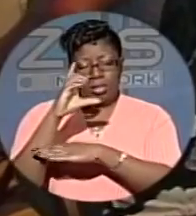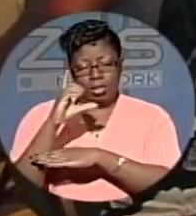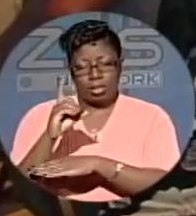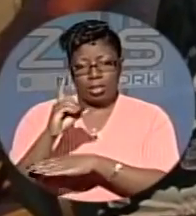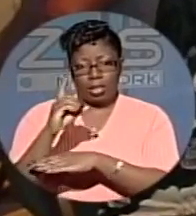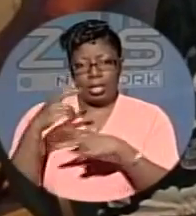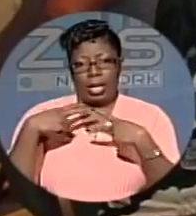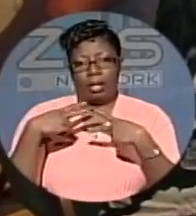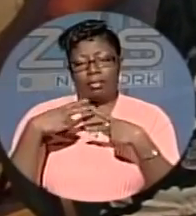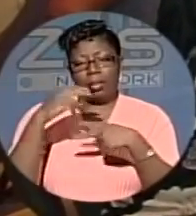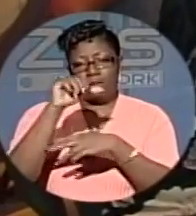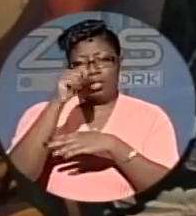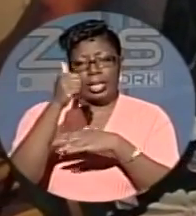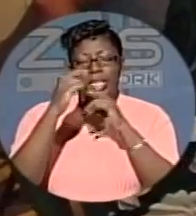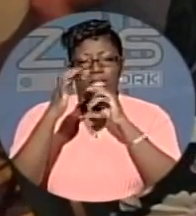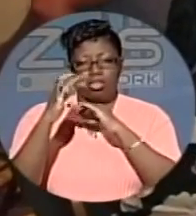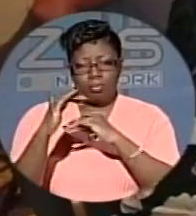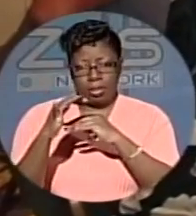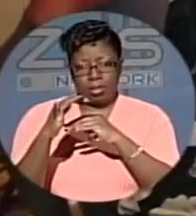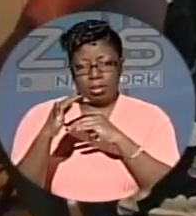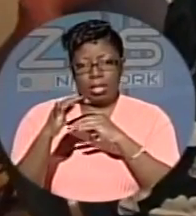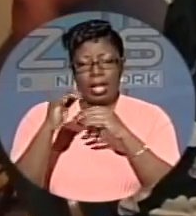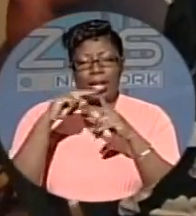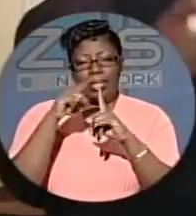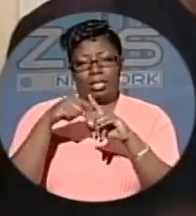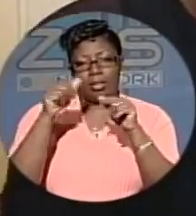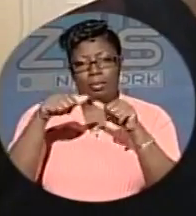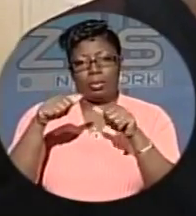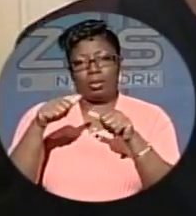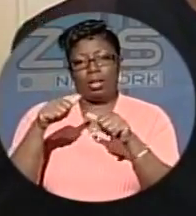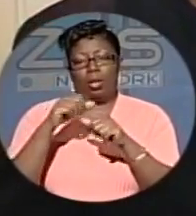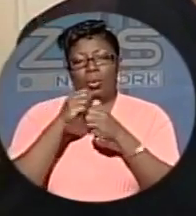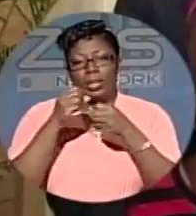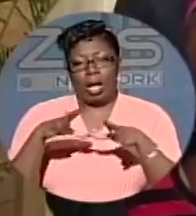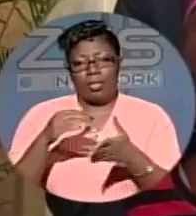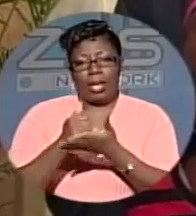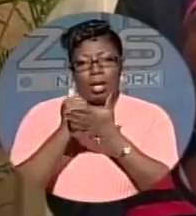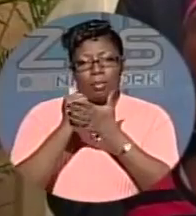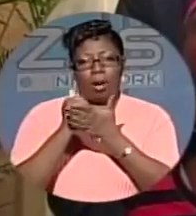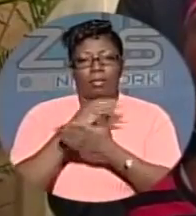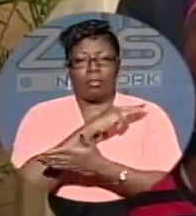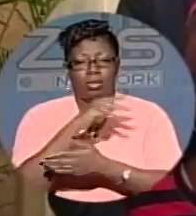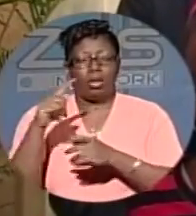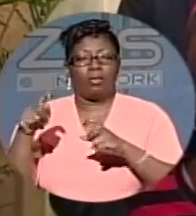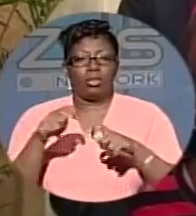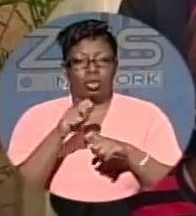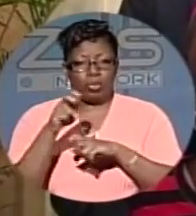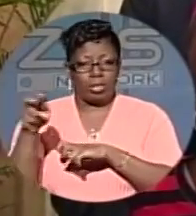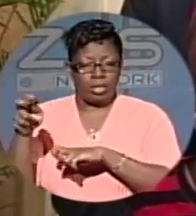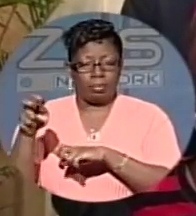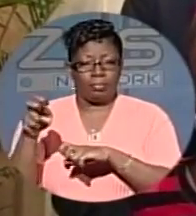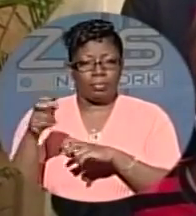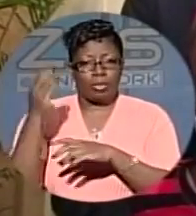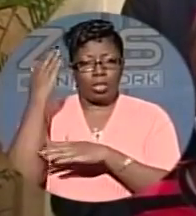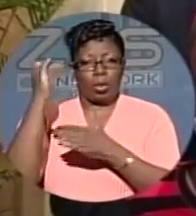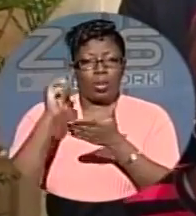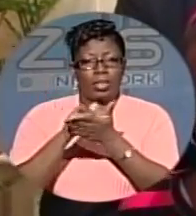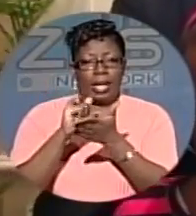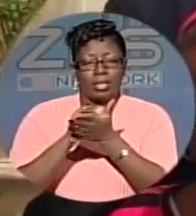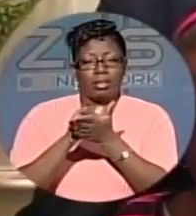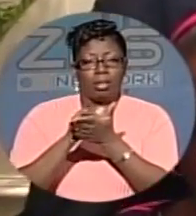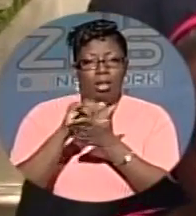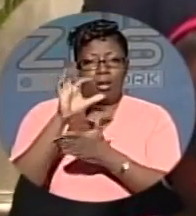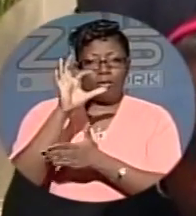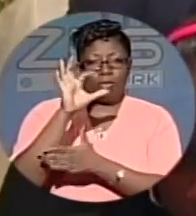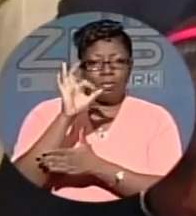without the support of the ministries of tourism and culture. Funky Nassau, for example, is a given. Everybody knows the popularity of Funky Nassau. For